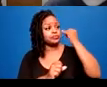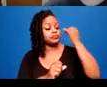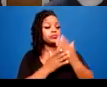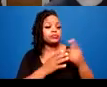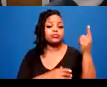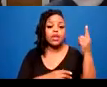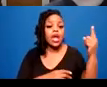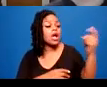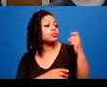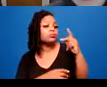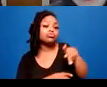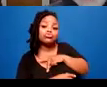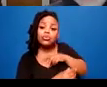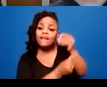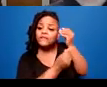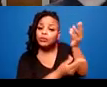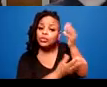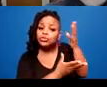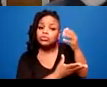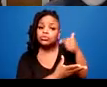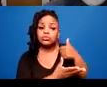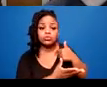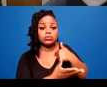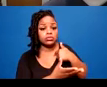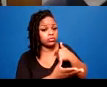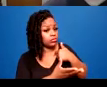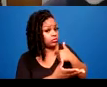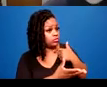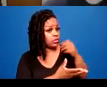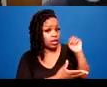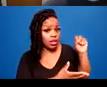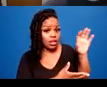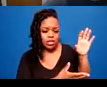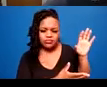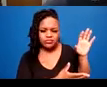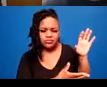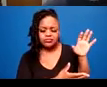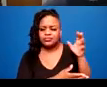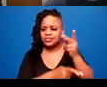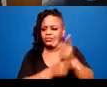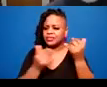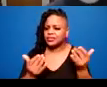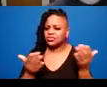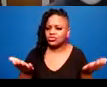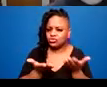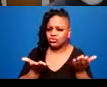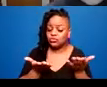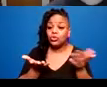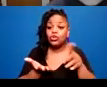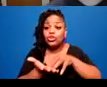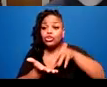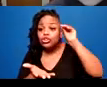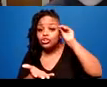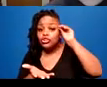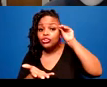Please leave personal information in this setting but feel free to take what you learn with you. The